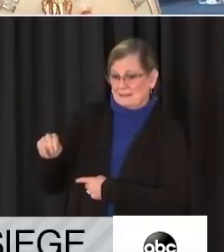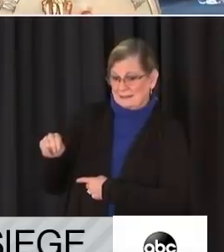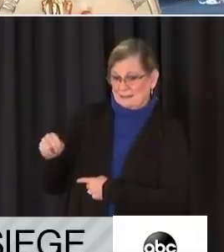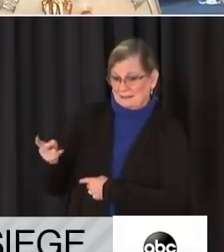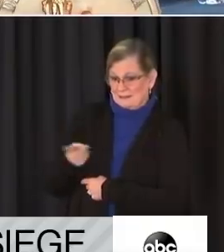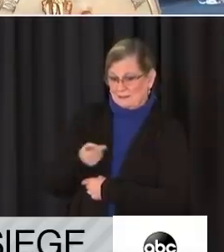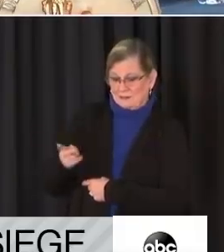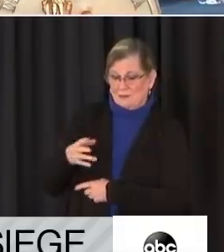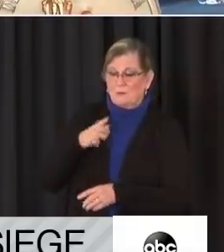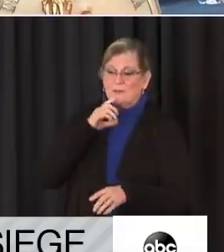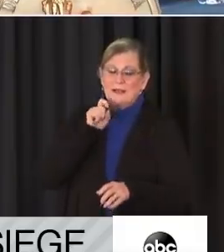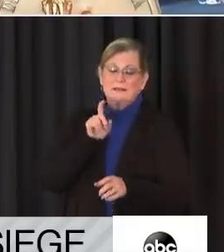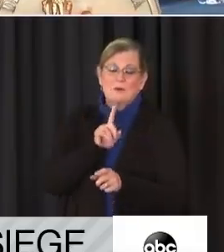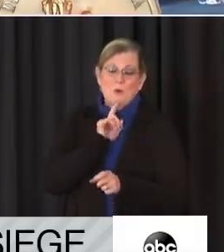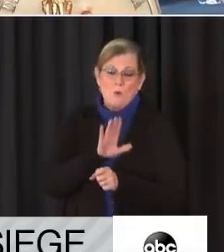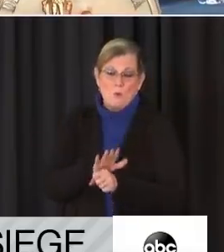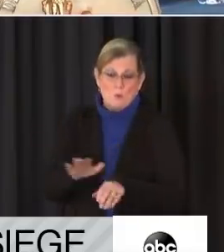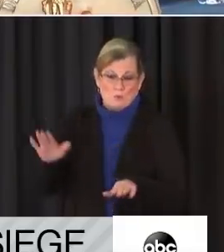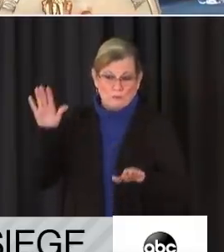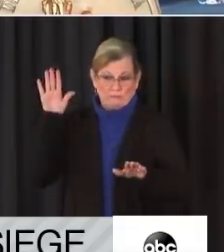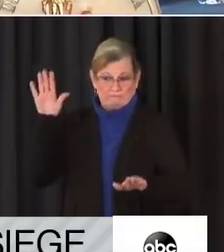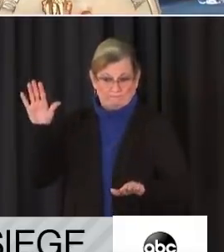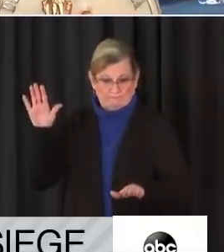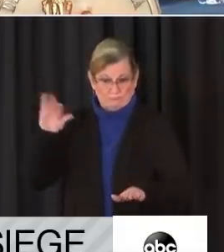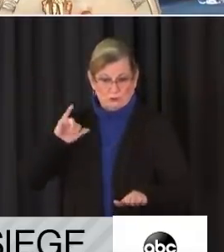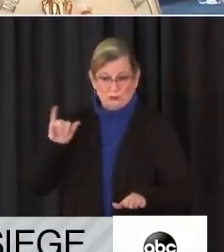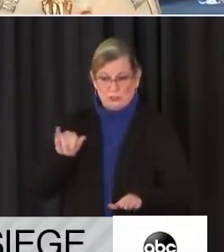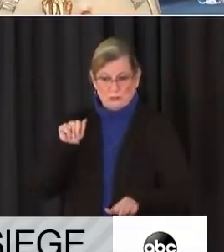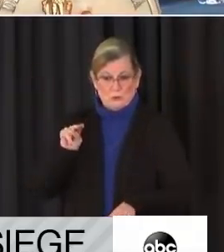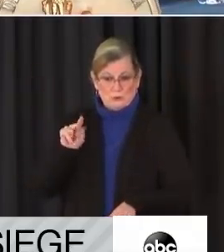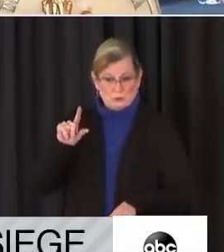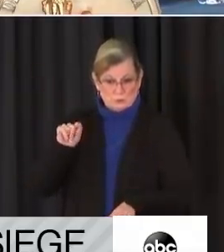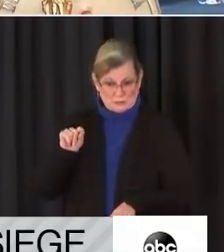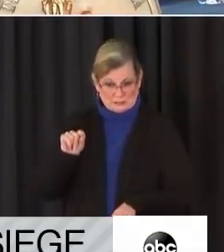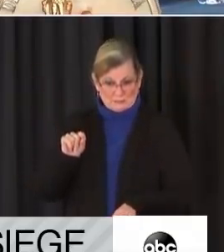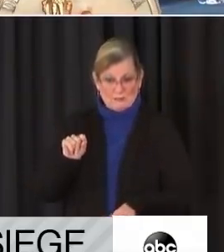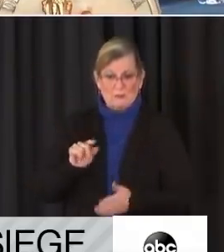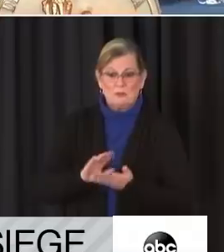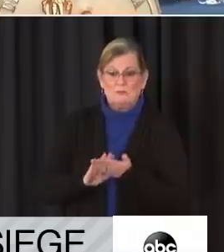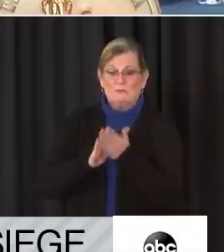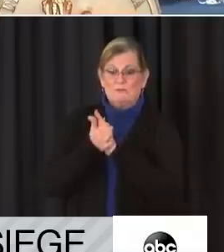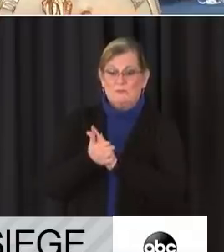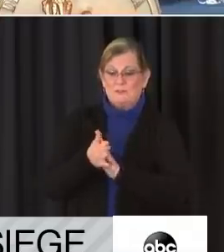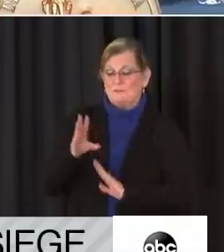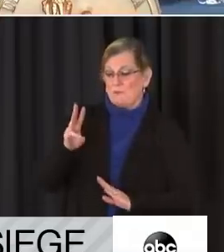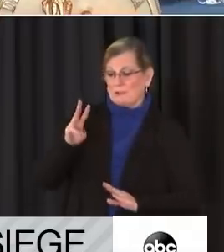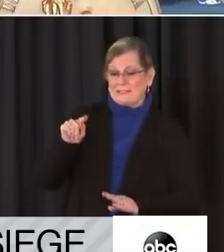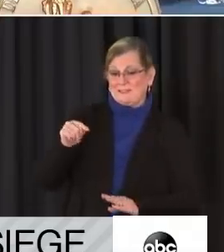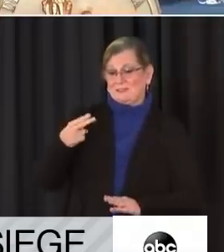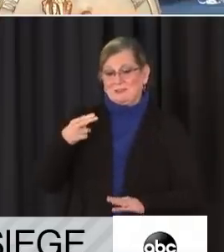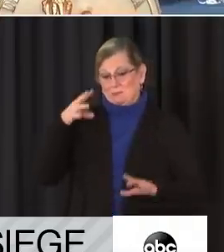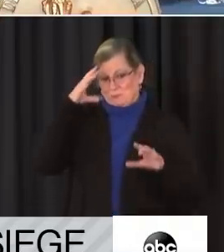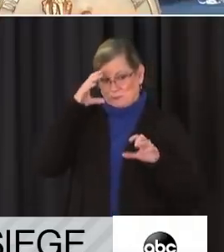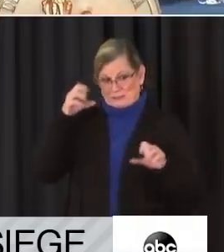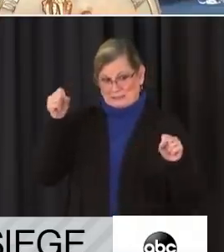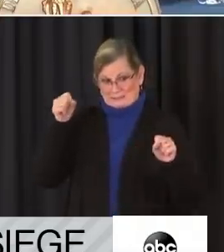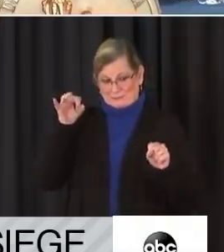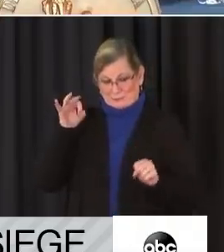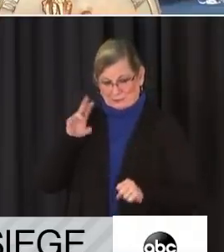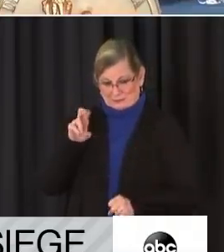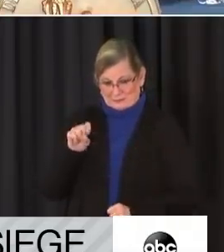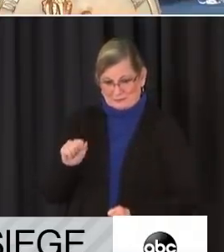on January 20th, to be the 46th president of the United States of America.